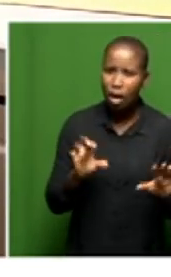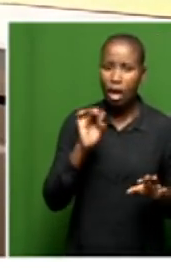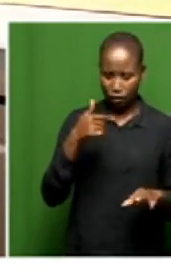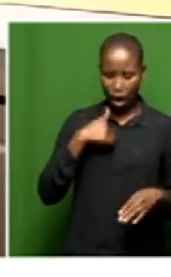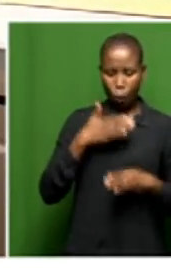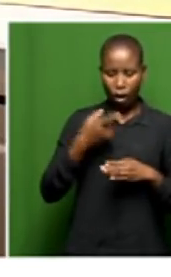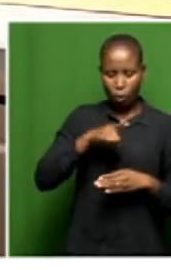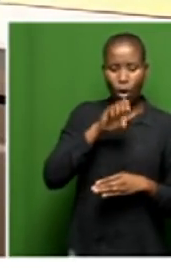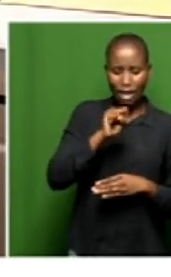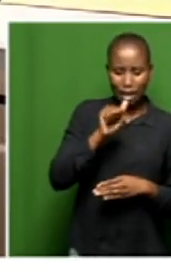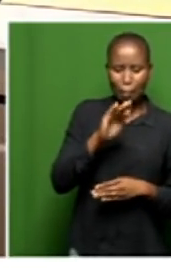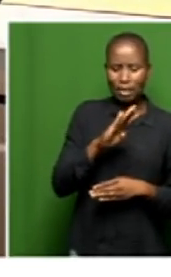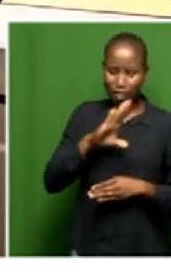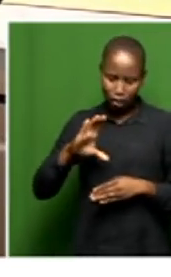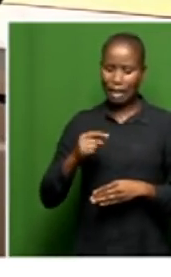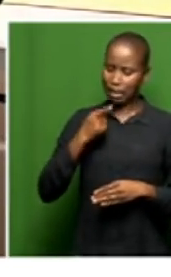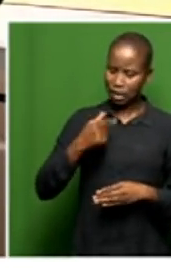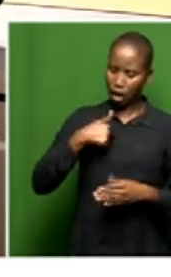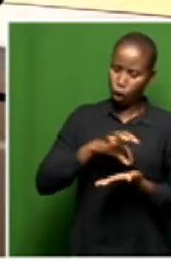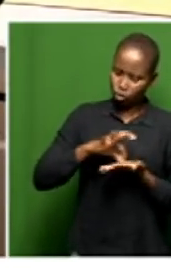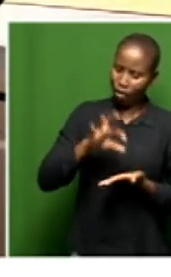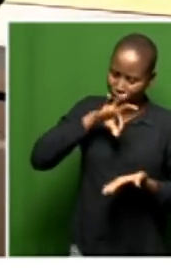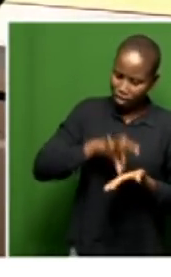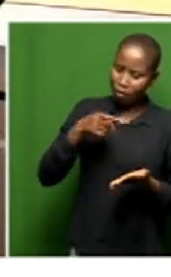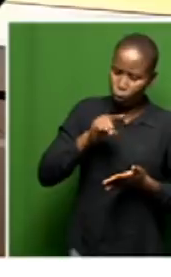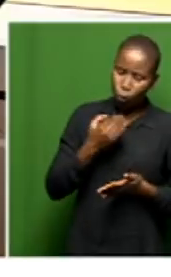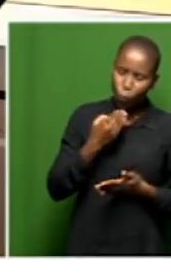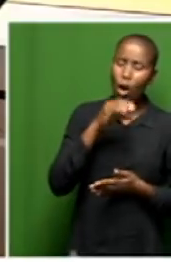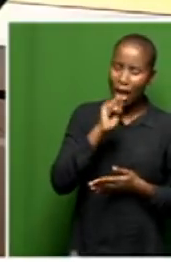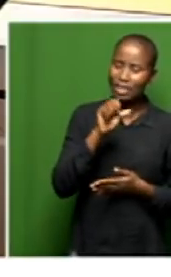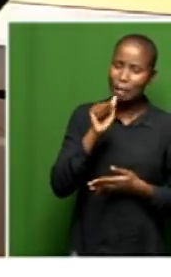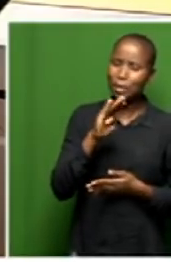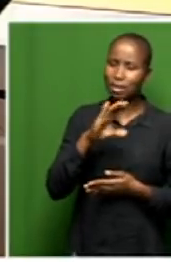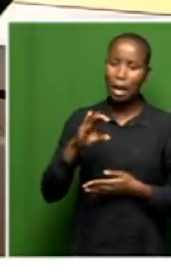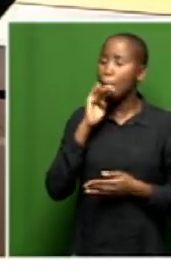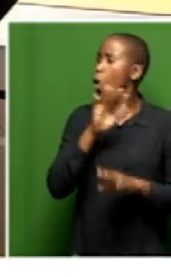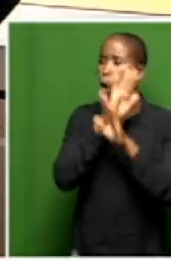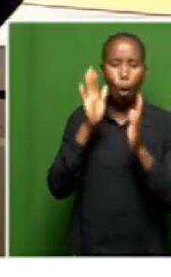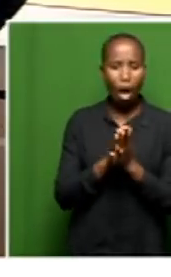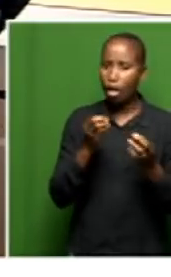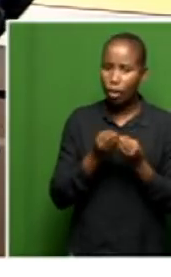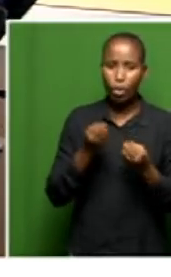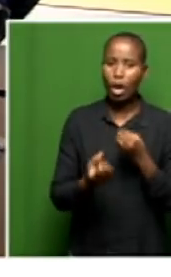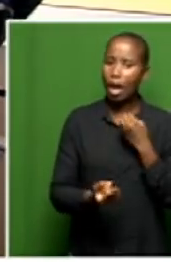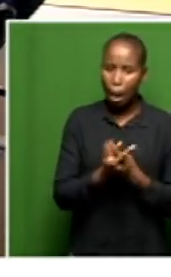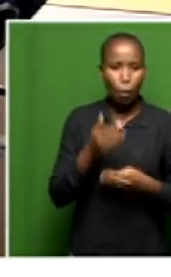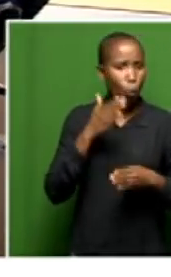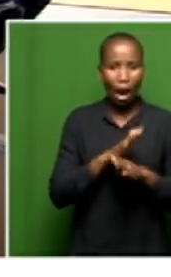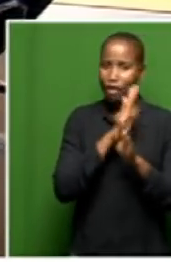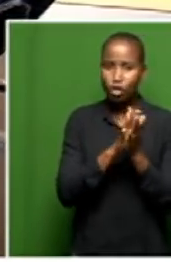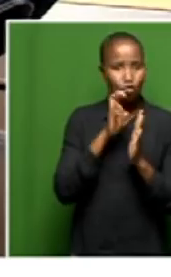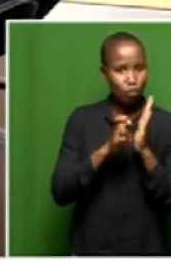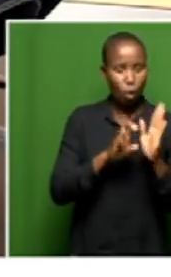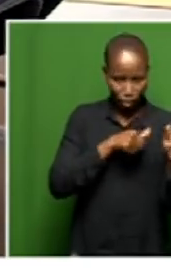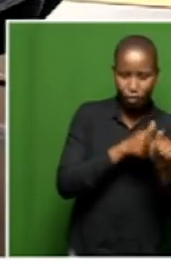the SABC, I have a contract that states that I am in the employ of the SABC, all the labour relations regulations will